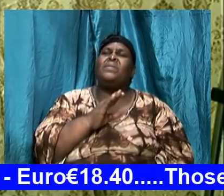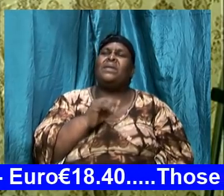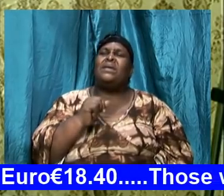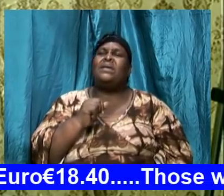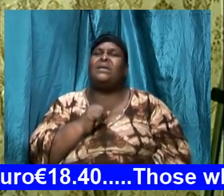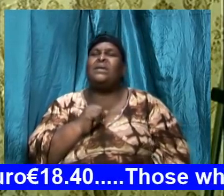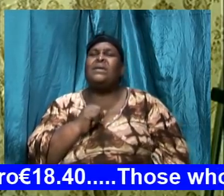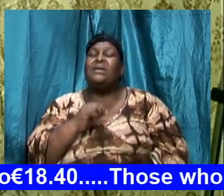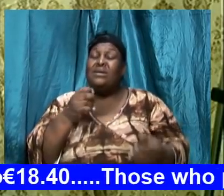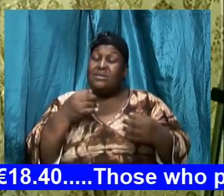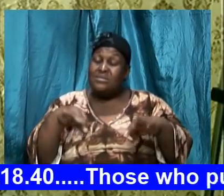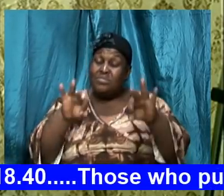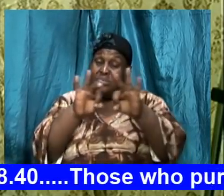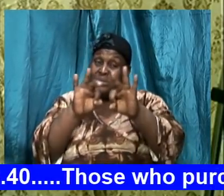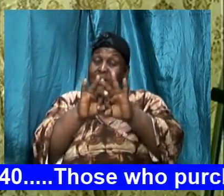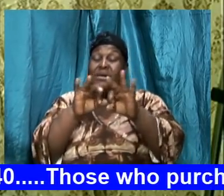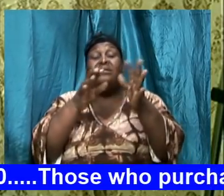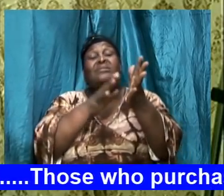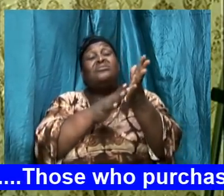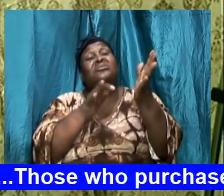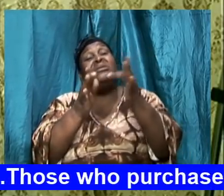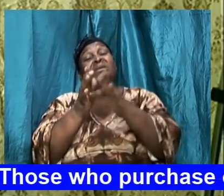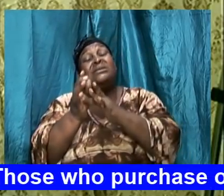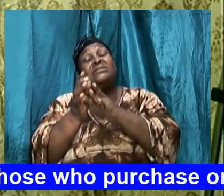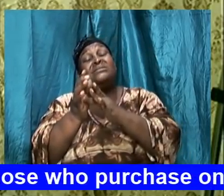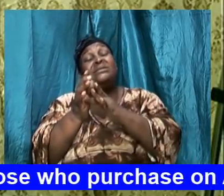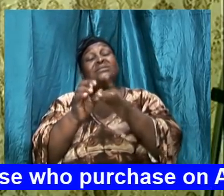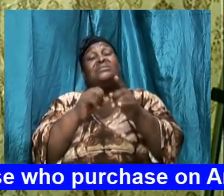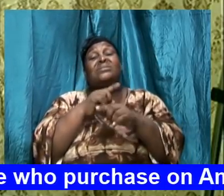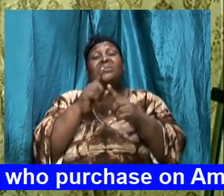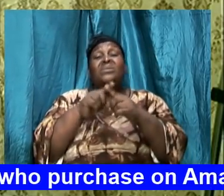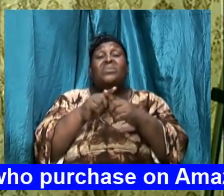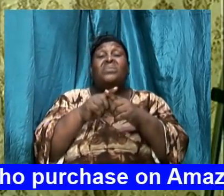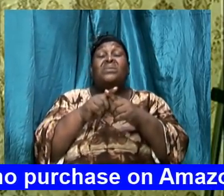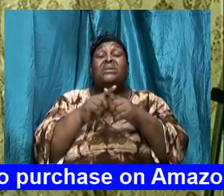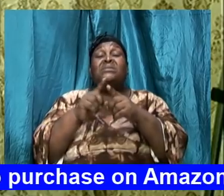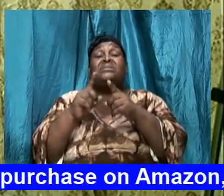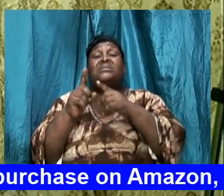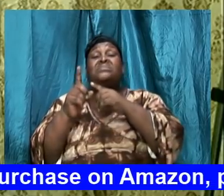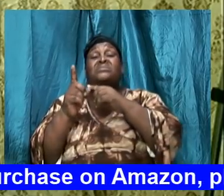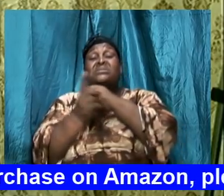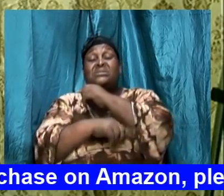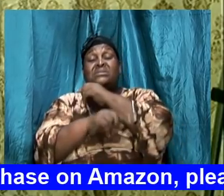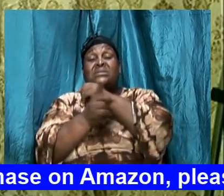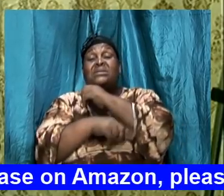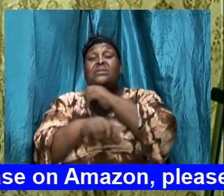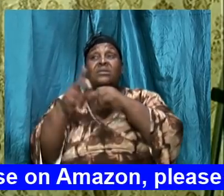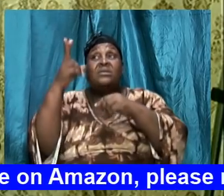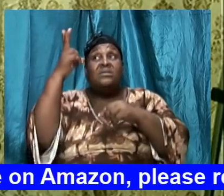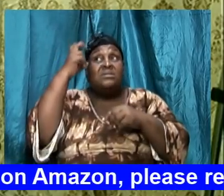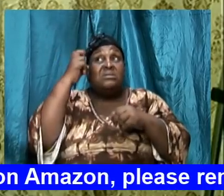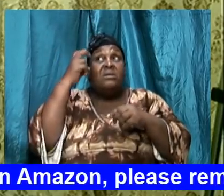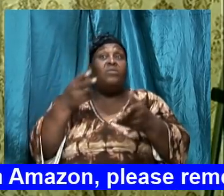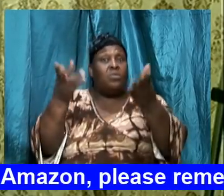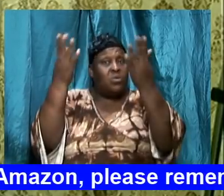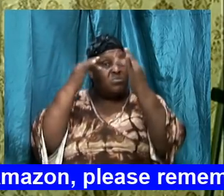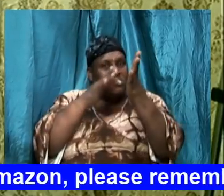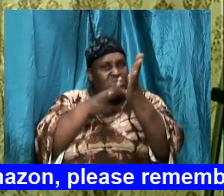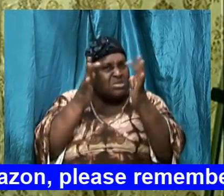off because it's important and Jesus when he was tempted or after he was tempted the devil came to him